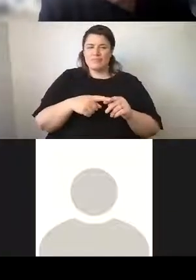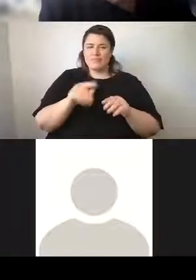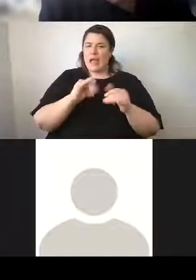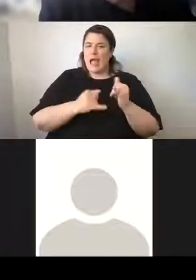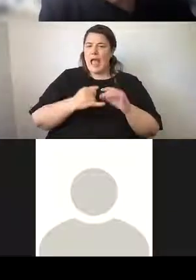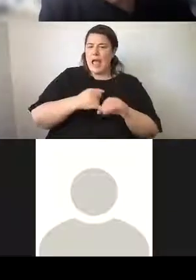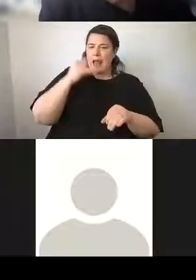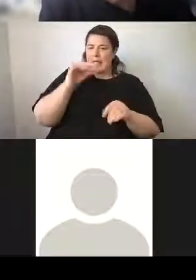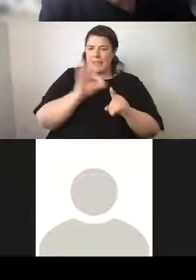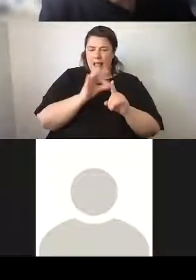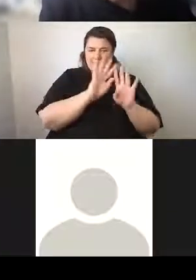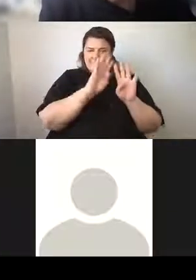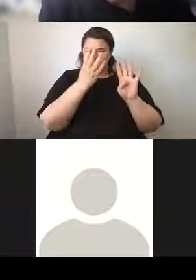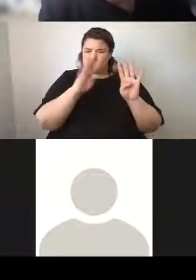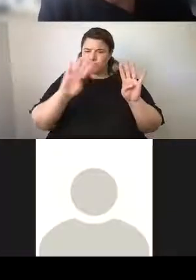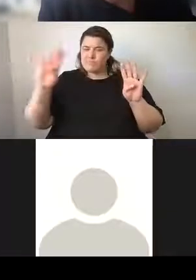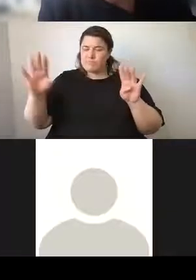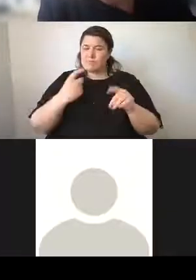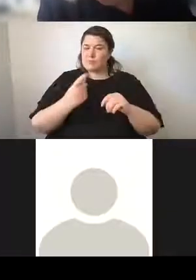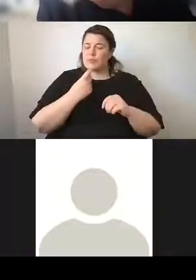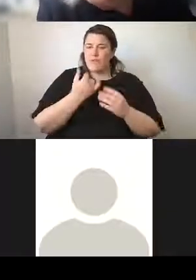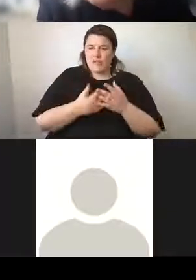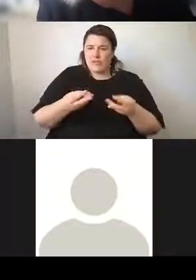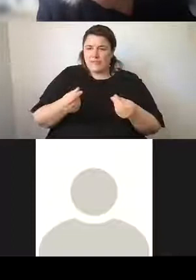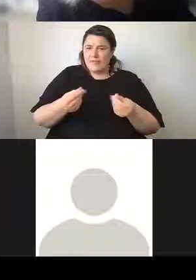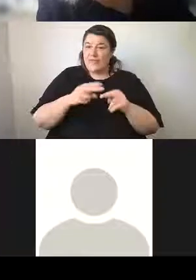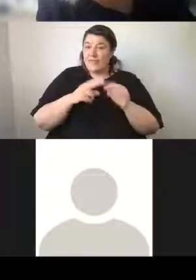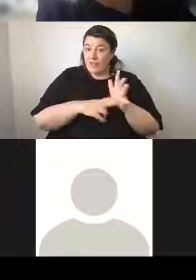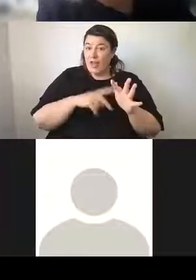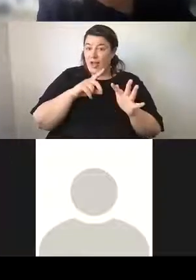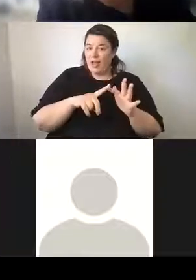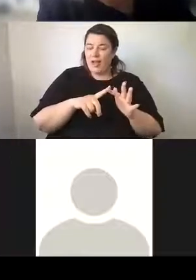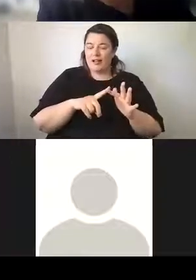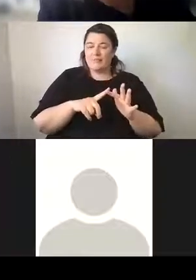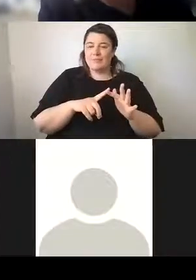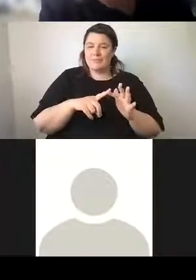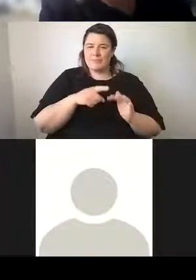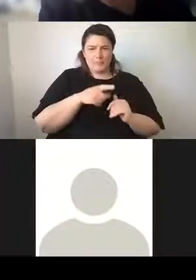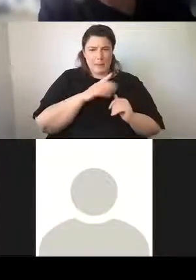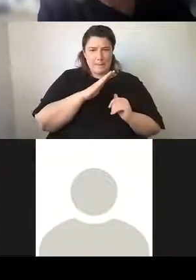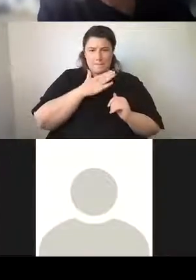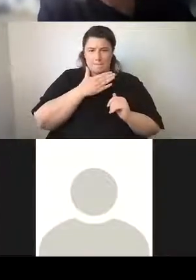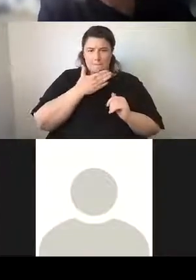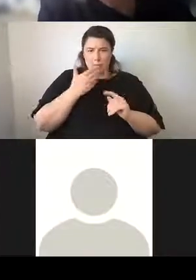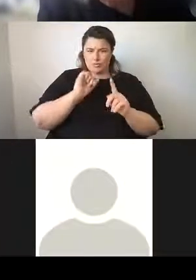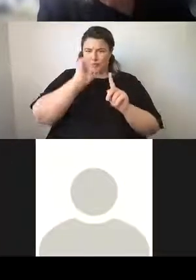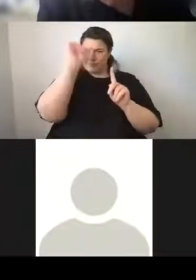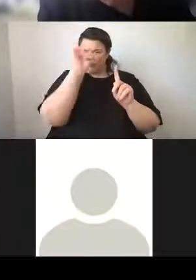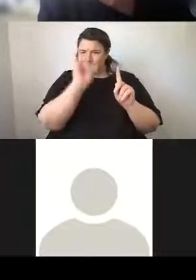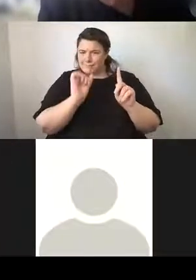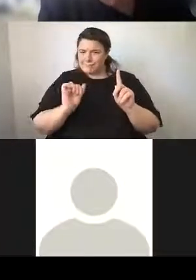stone that not only is beautifully manipulated by